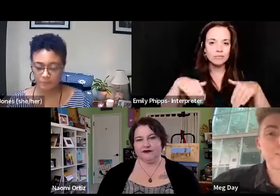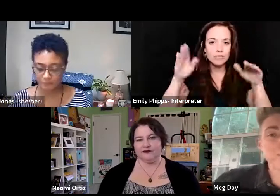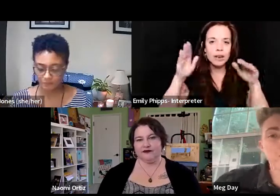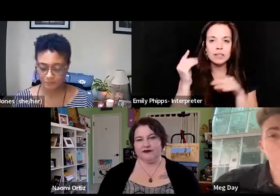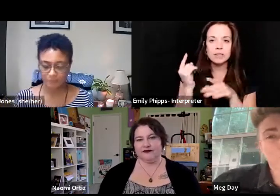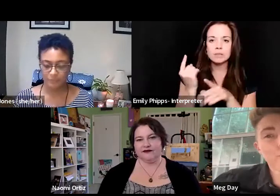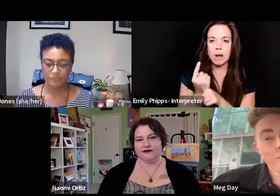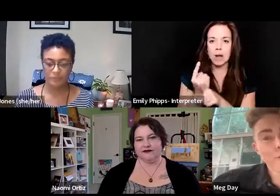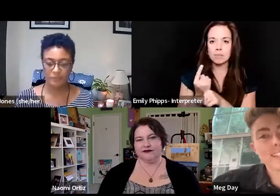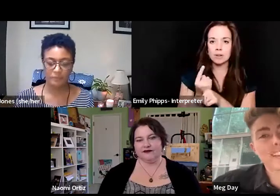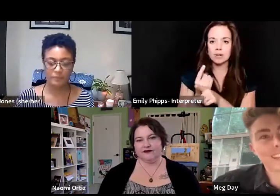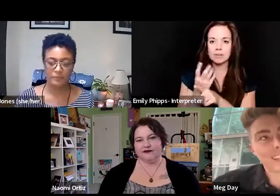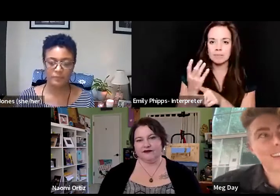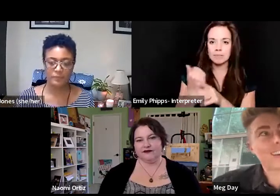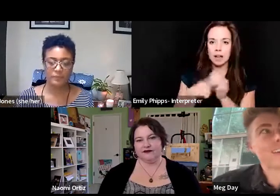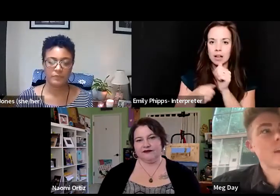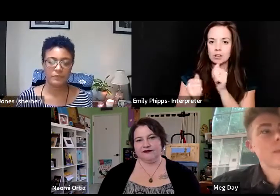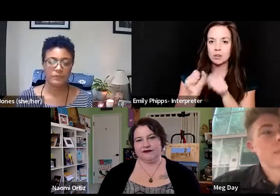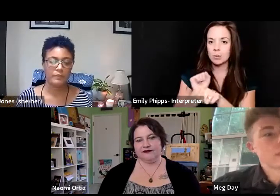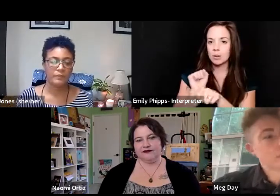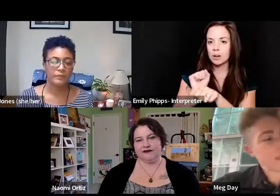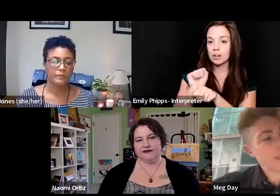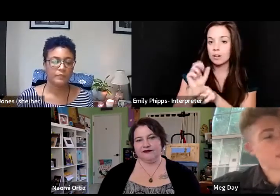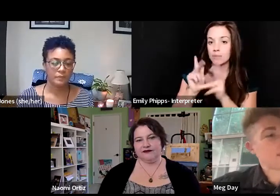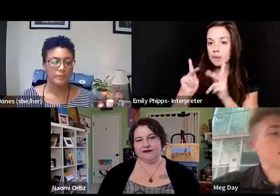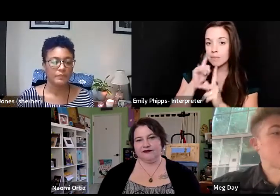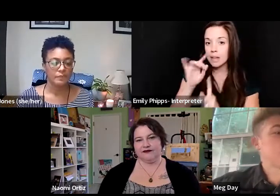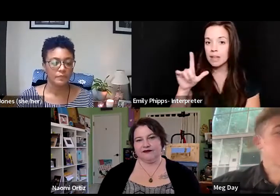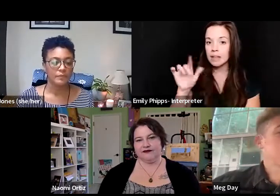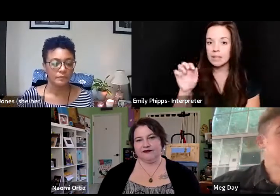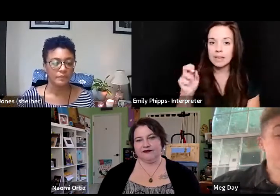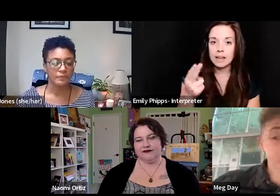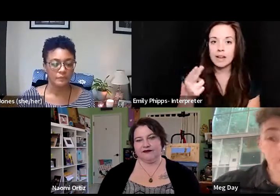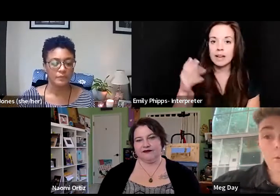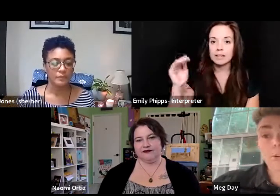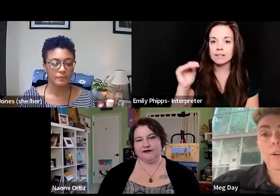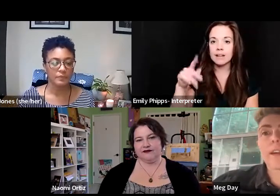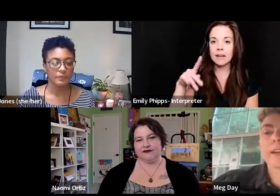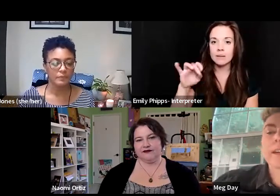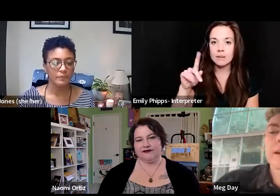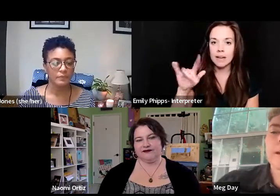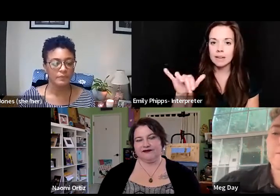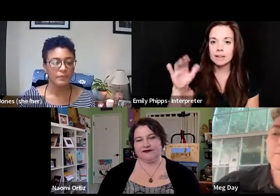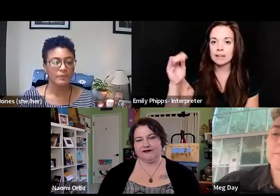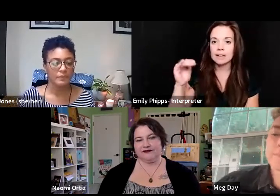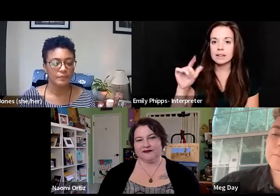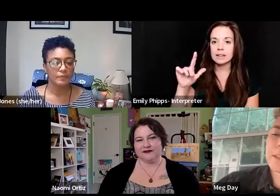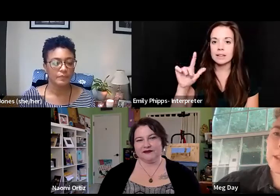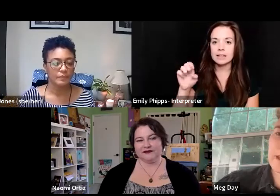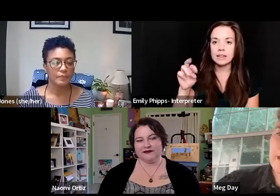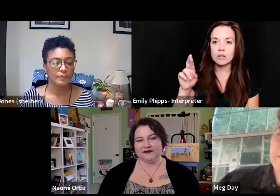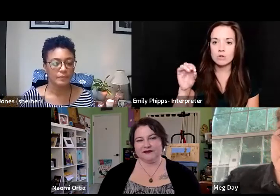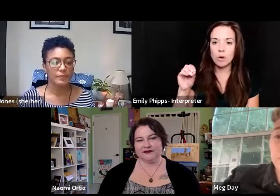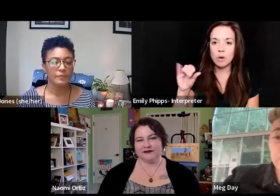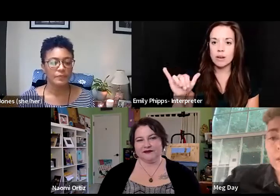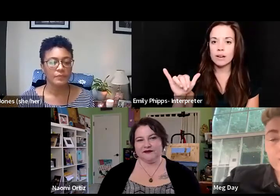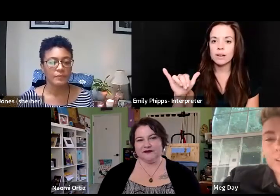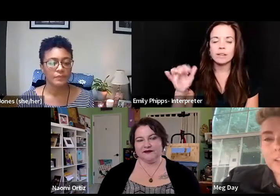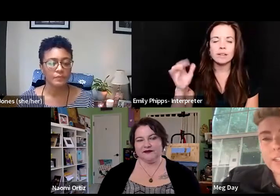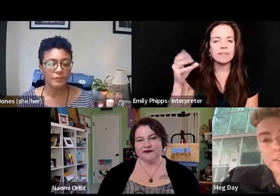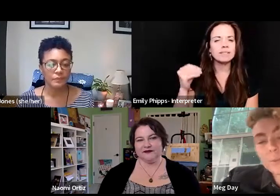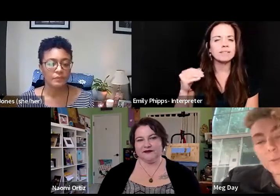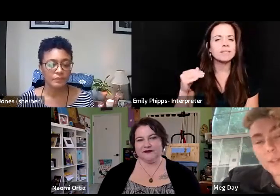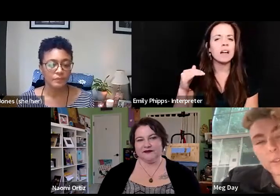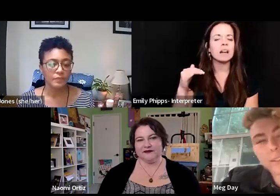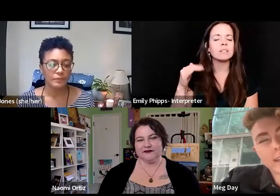under the work of folks like Leah and Patty and Leroy, and through early